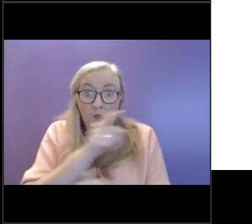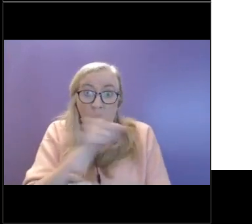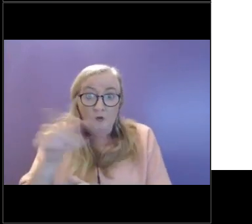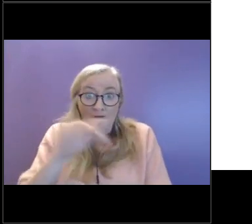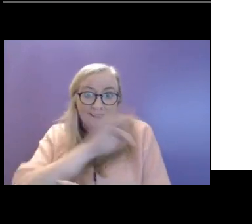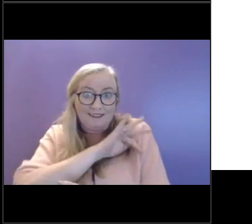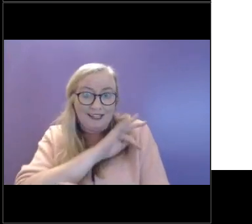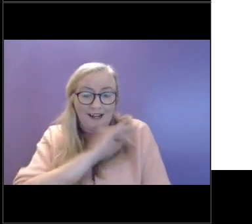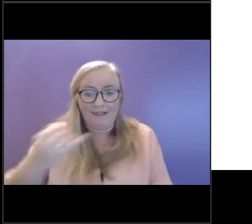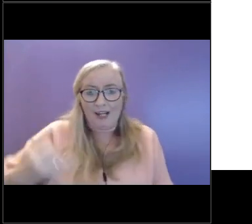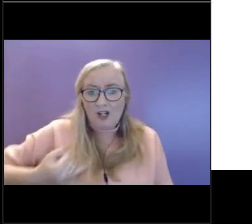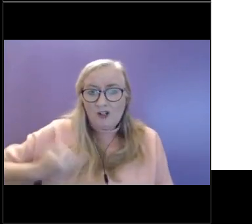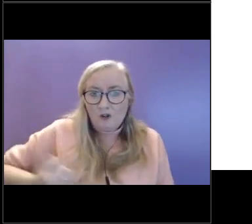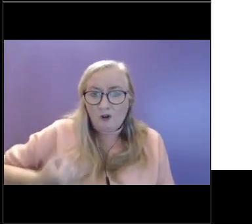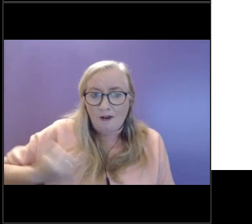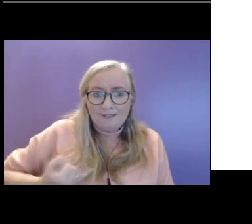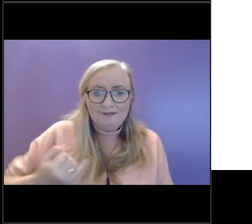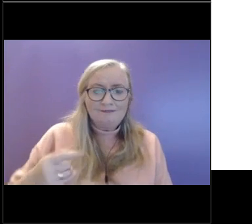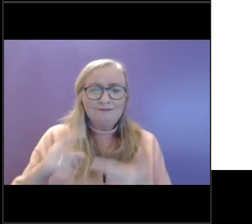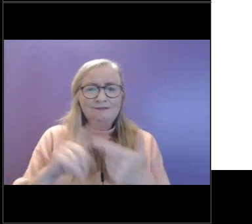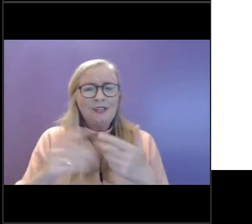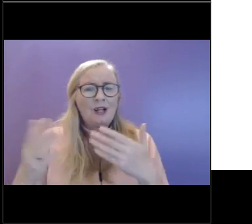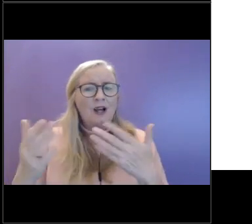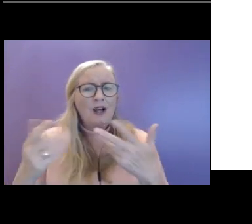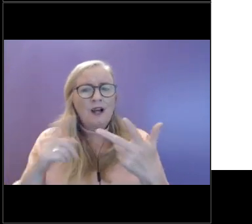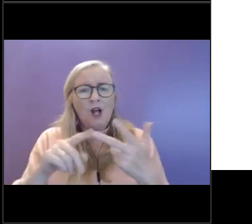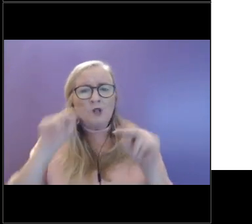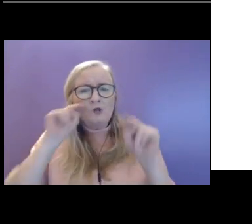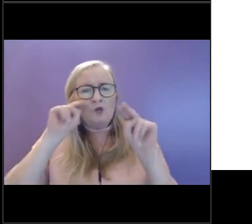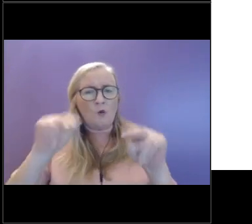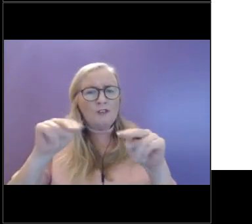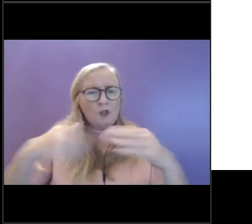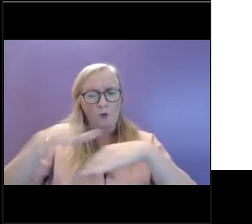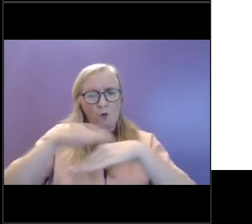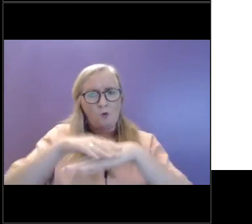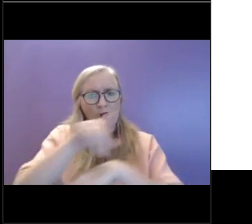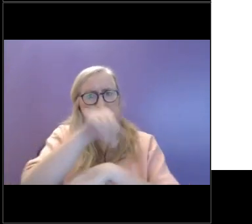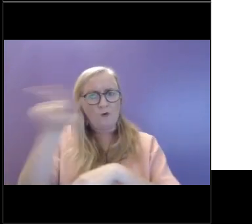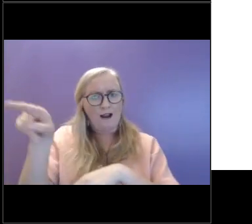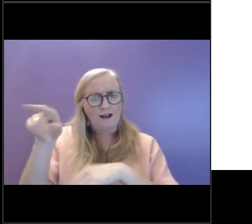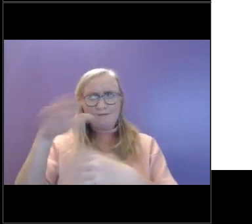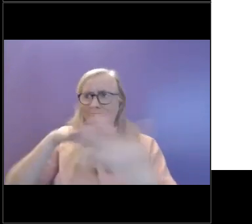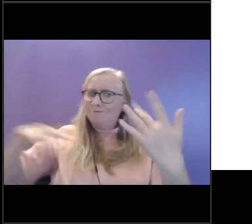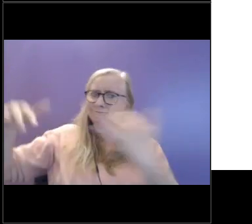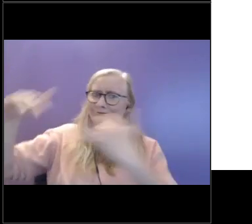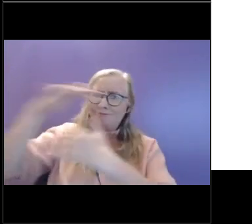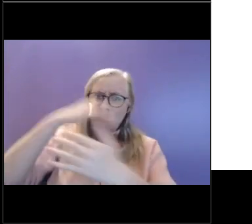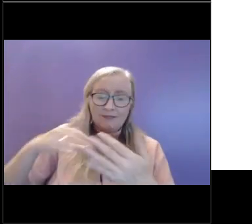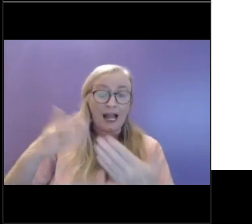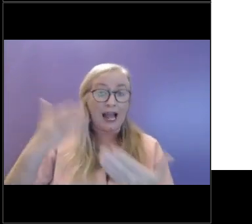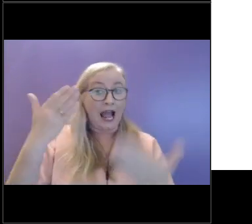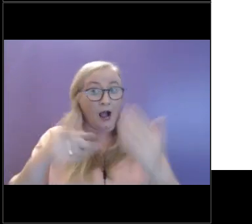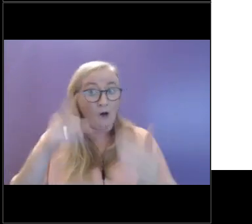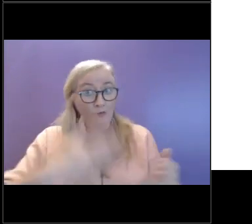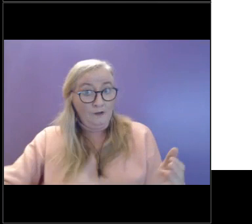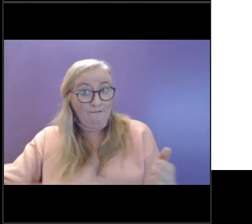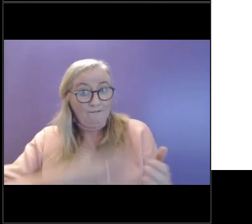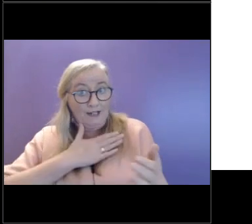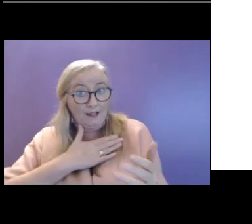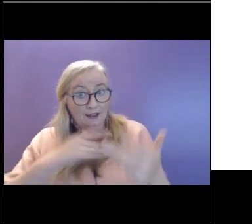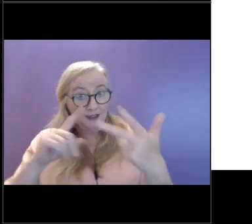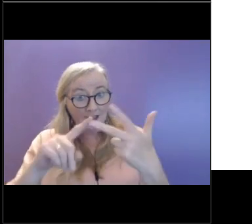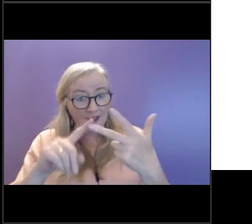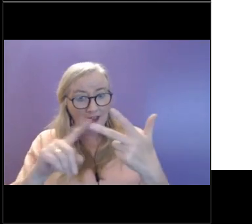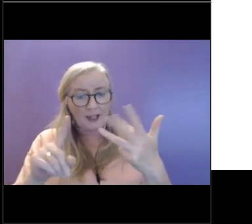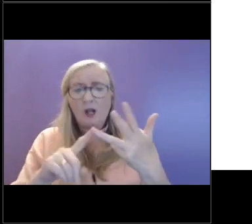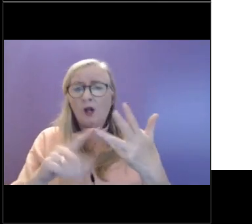In taking notice, what do you notice about where you are and how you feel perhaps right now? What have